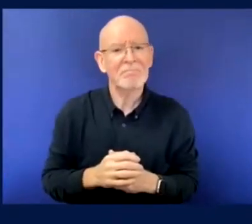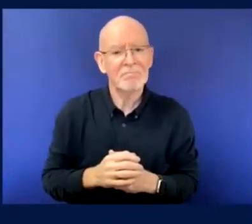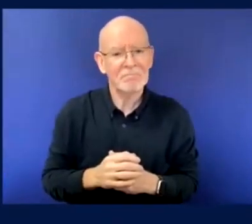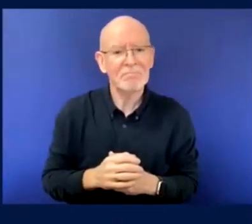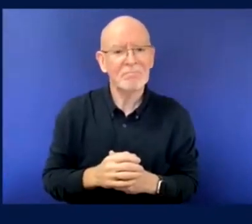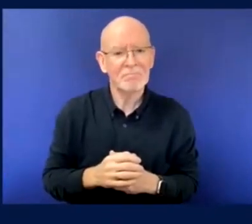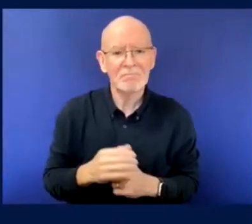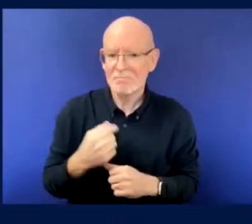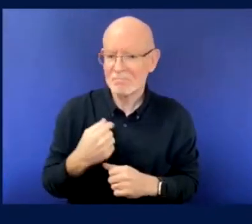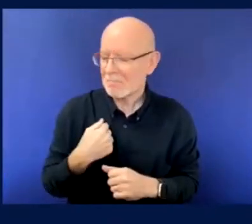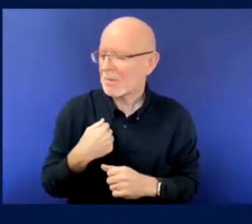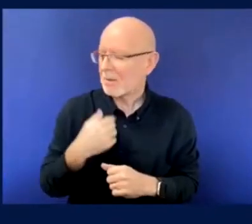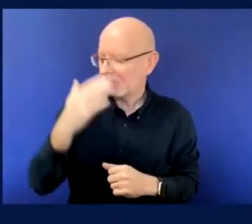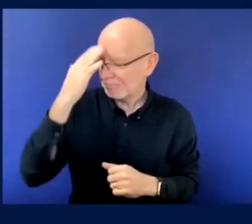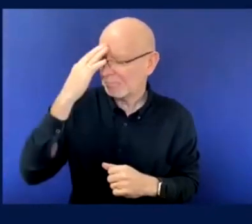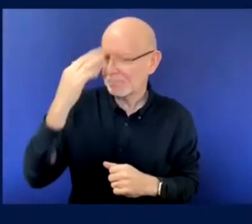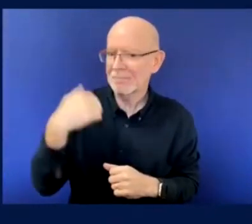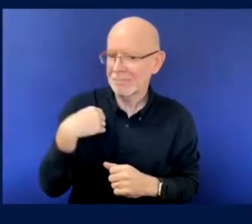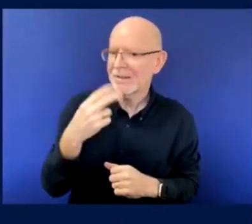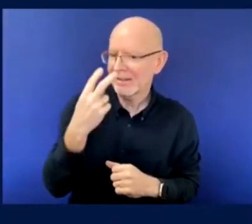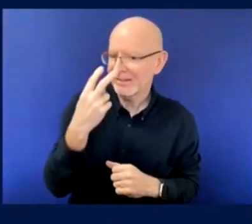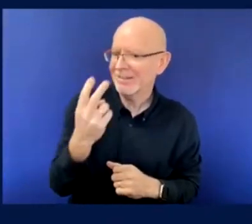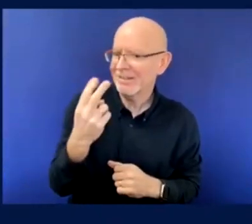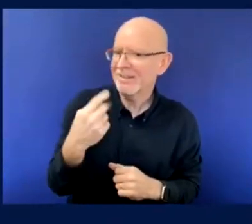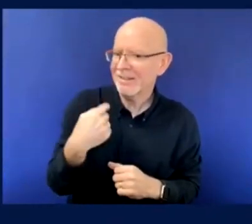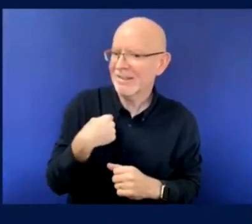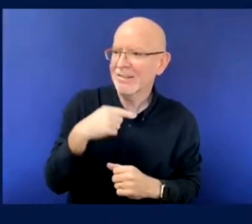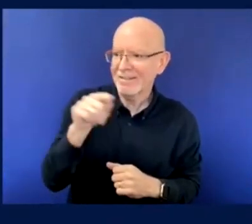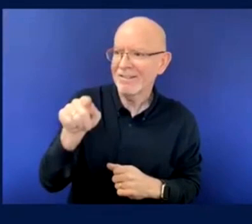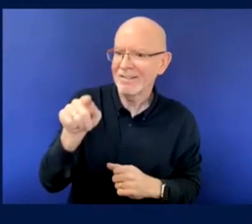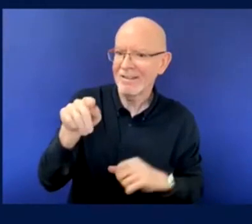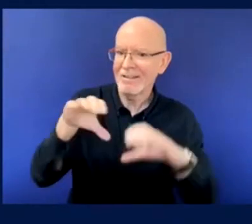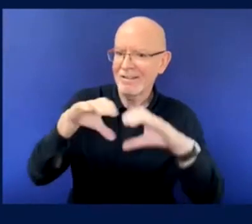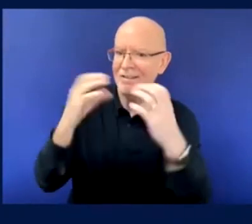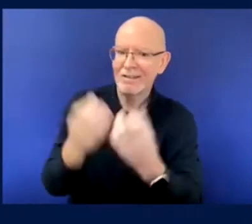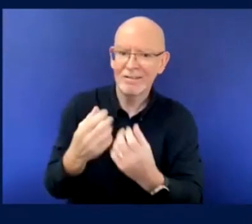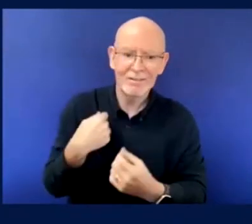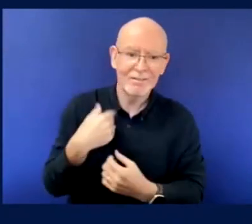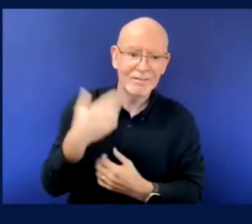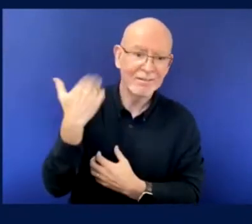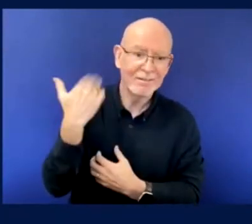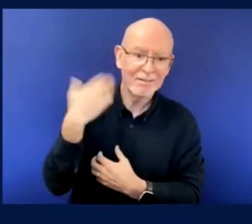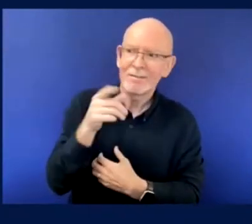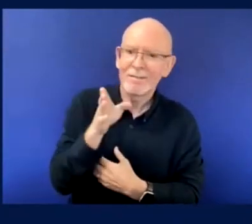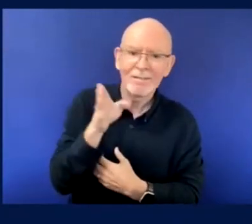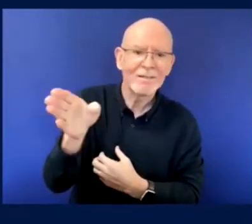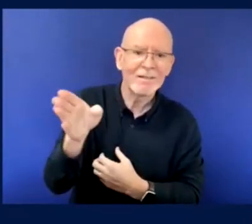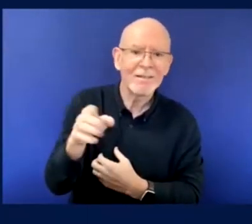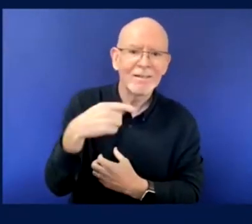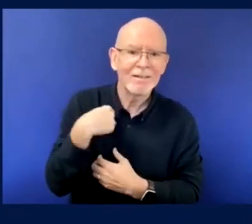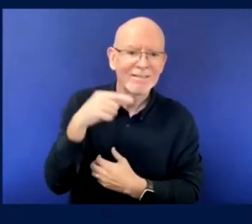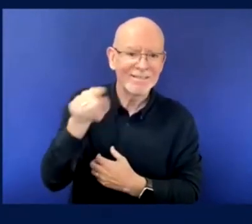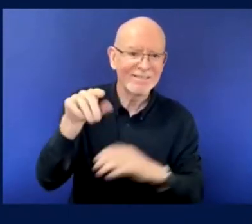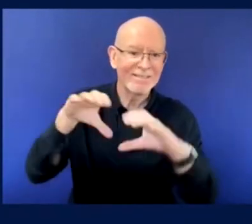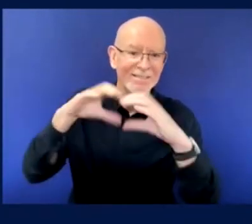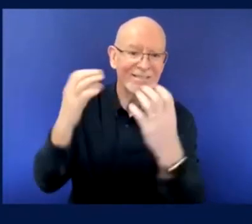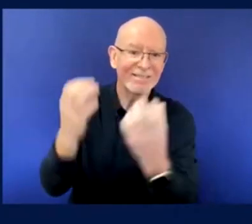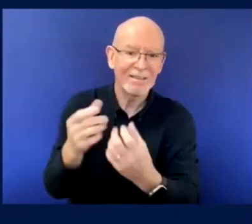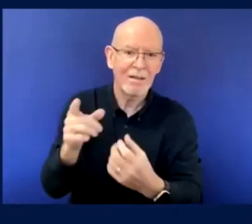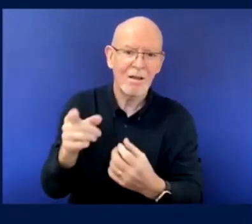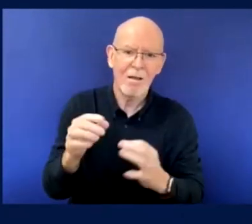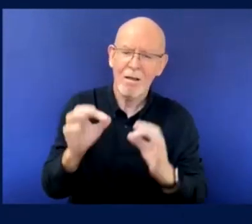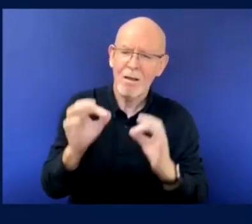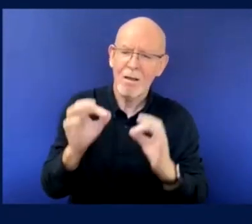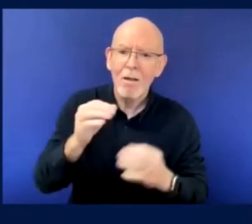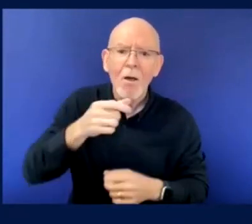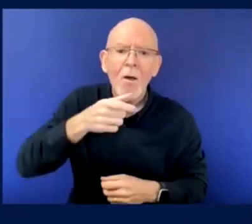you. Thanks, Nicholas. Um, we've got a few questions on the chat for, for, so I'll open this up to all four of you. Uh, so just raise your